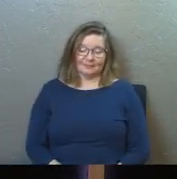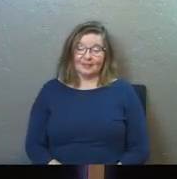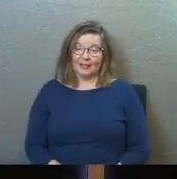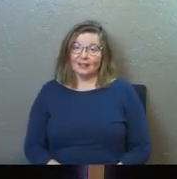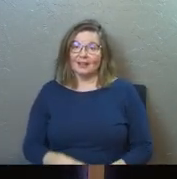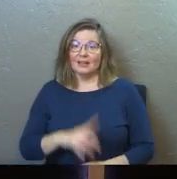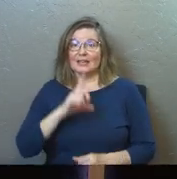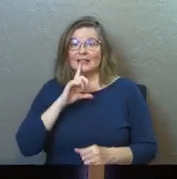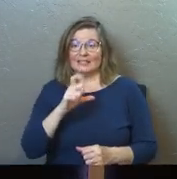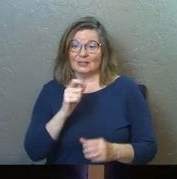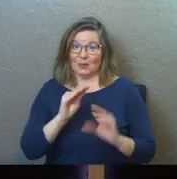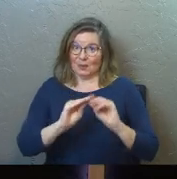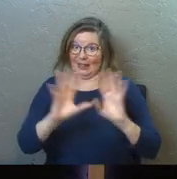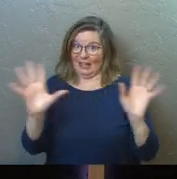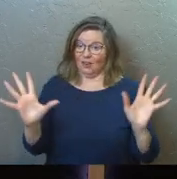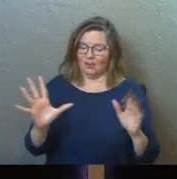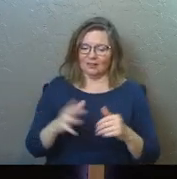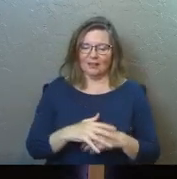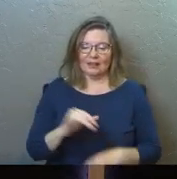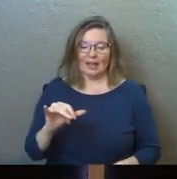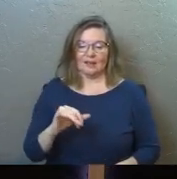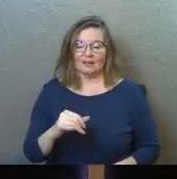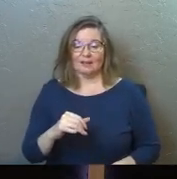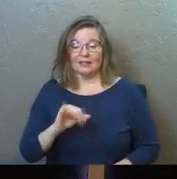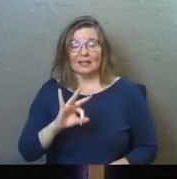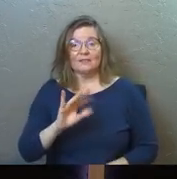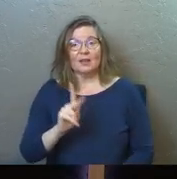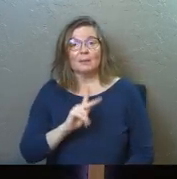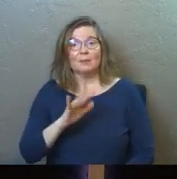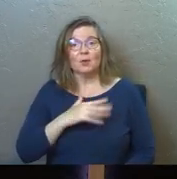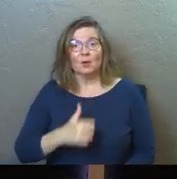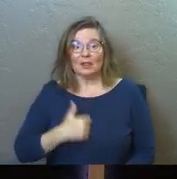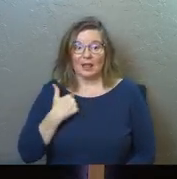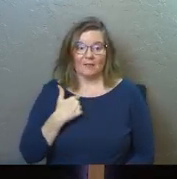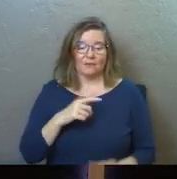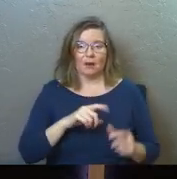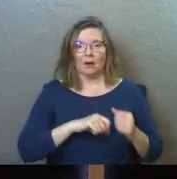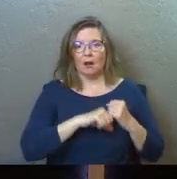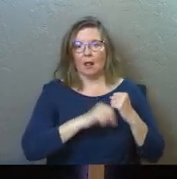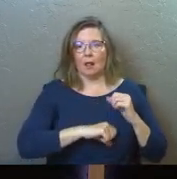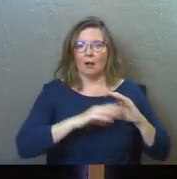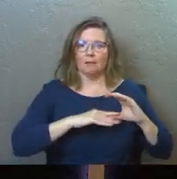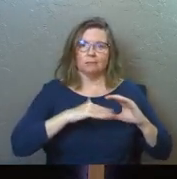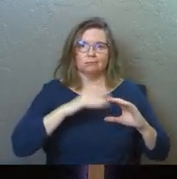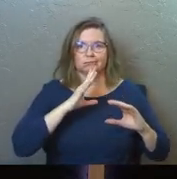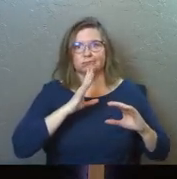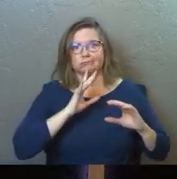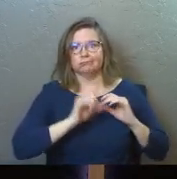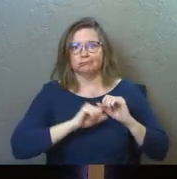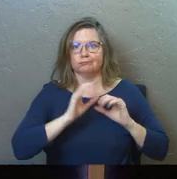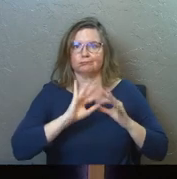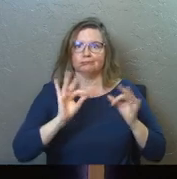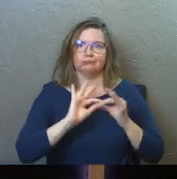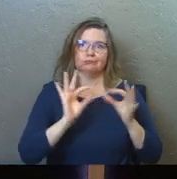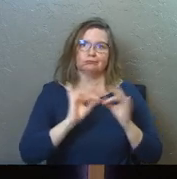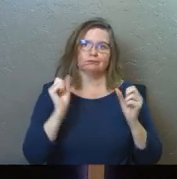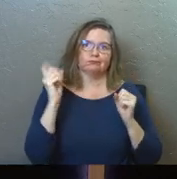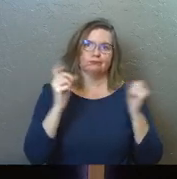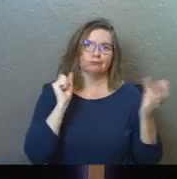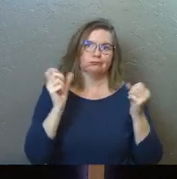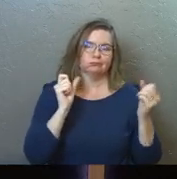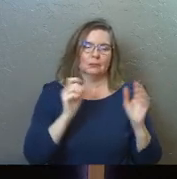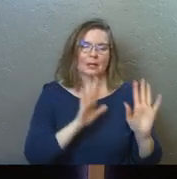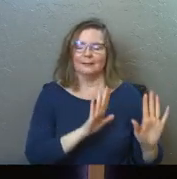It's so clear, isn't it? Like if there are people in your life that are just talking way too much, like avoid them.